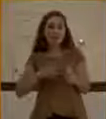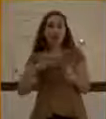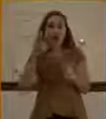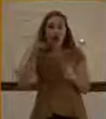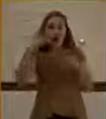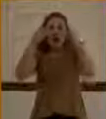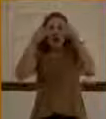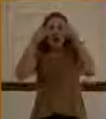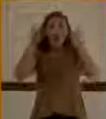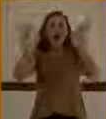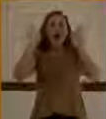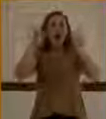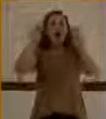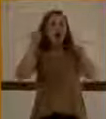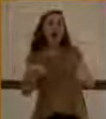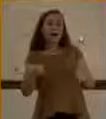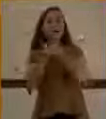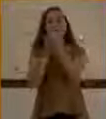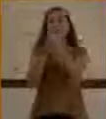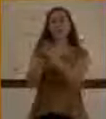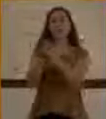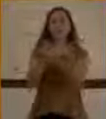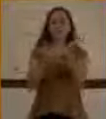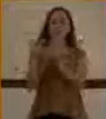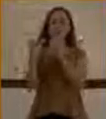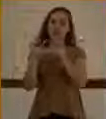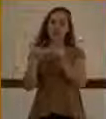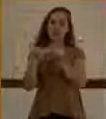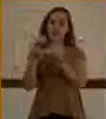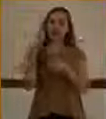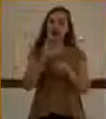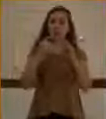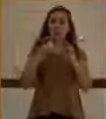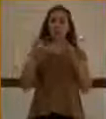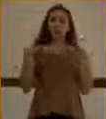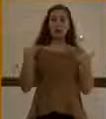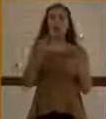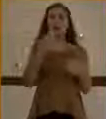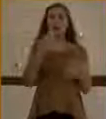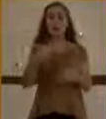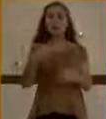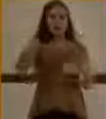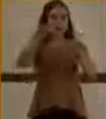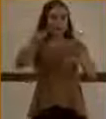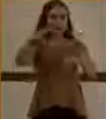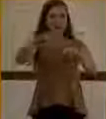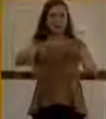the way. This is God's word to us today. Thank you. You may be seated.